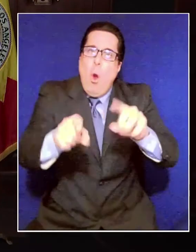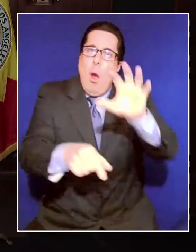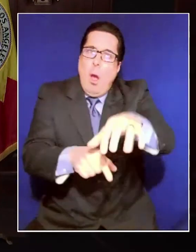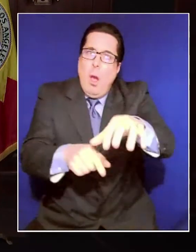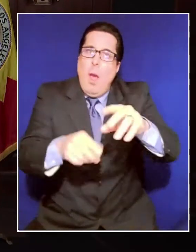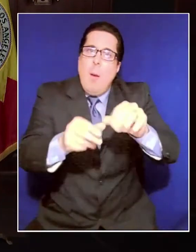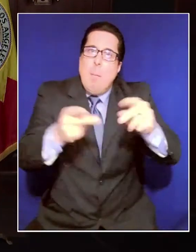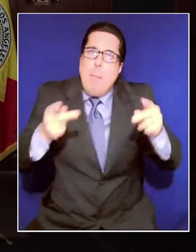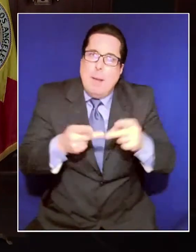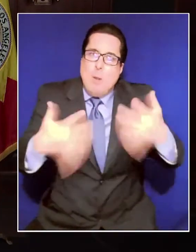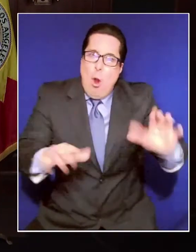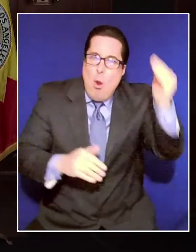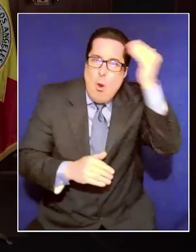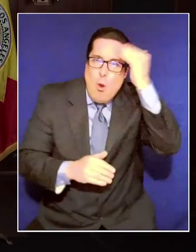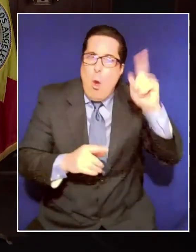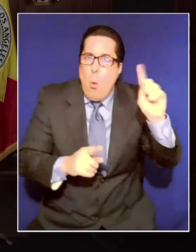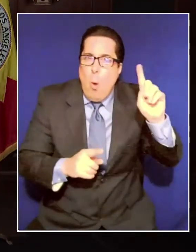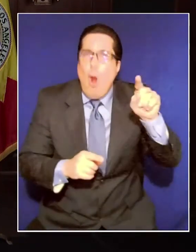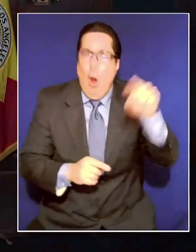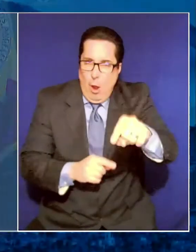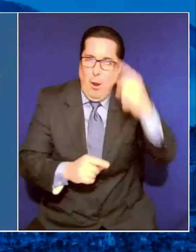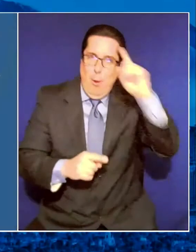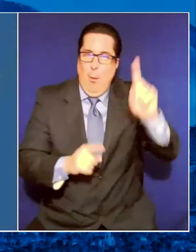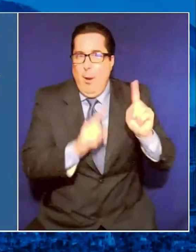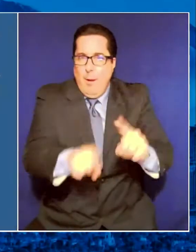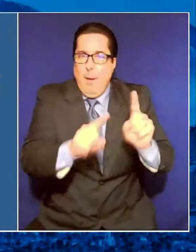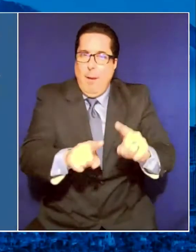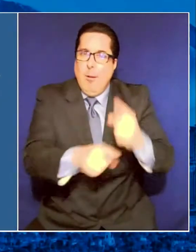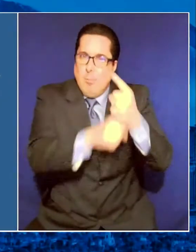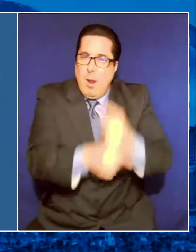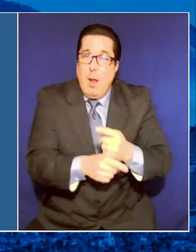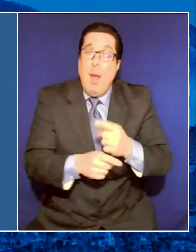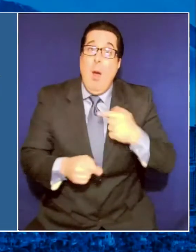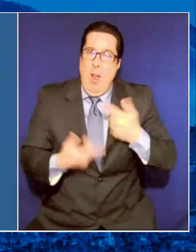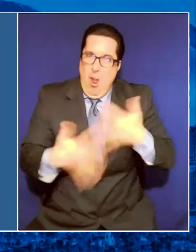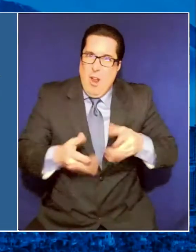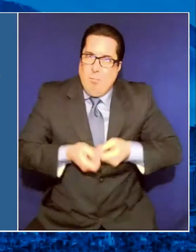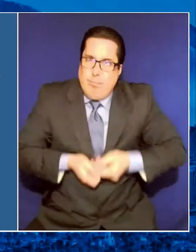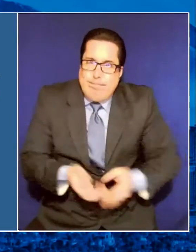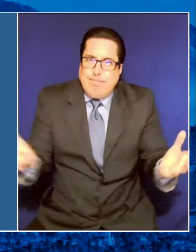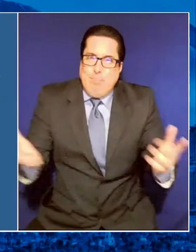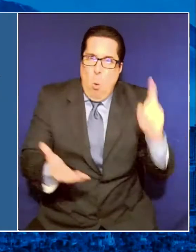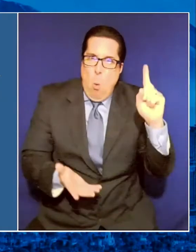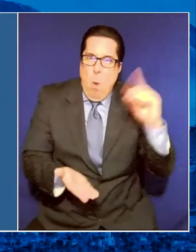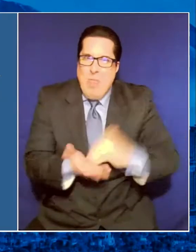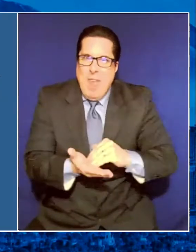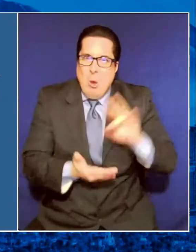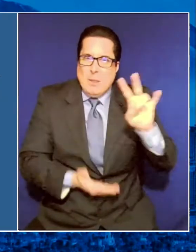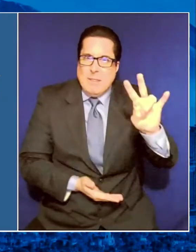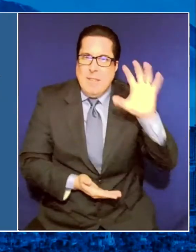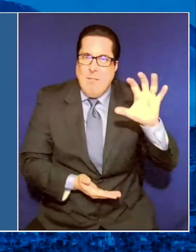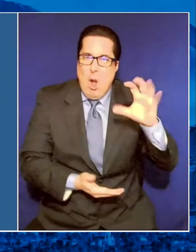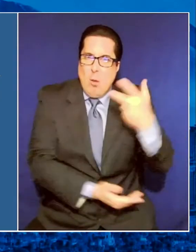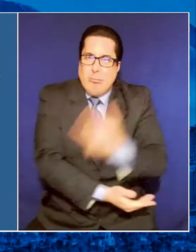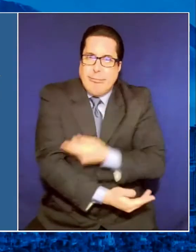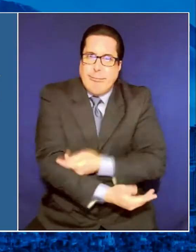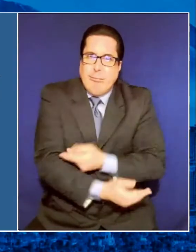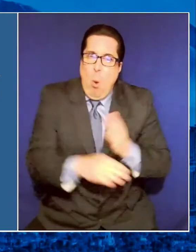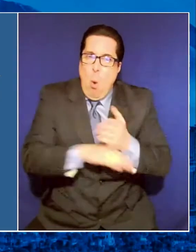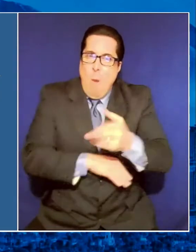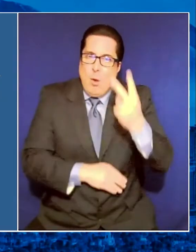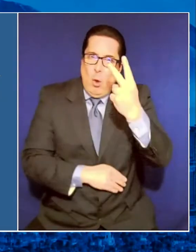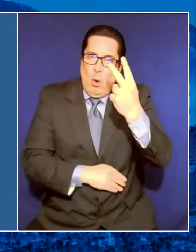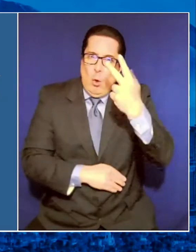In the first week of mobile vaccinations, administered over 1,700 shots, over two-thirds of which